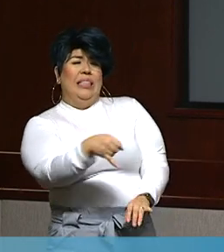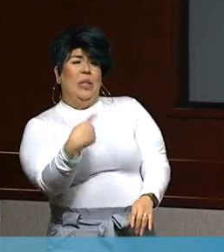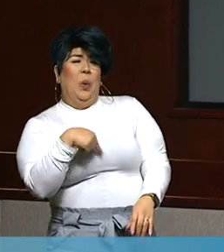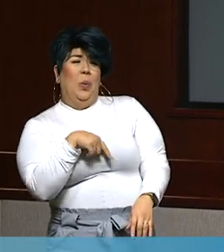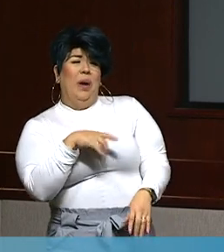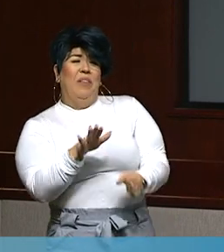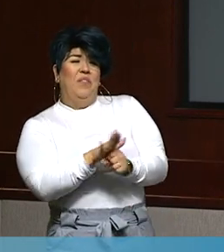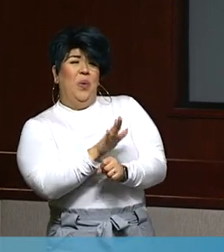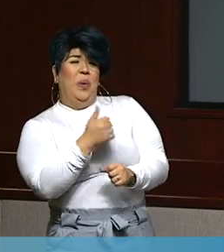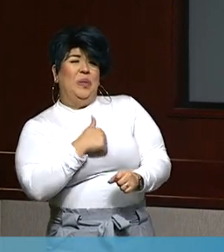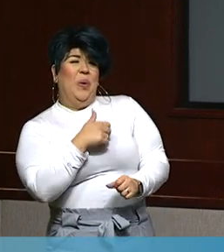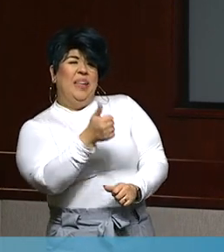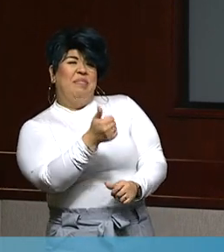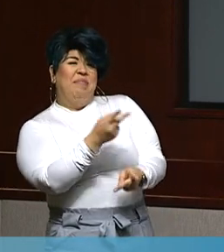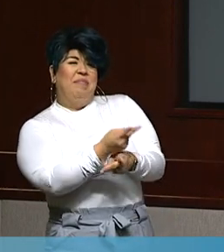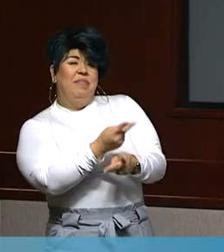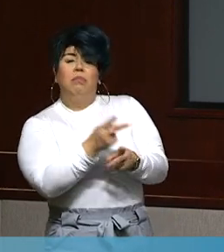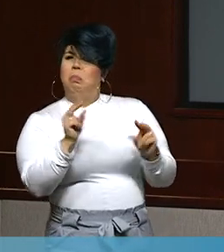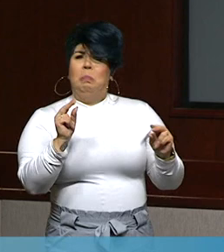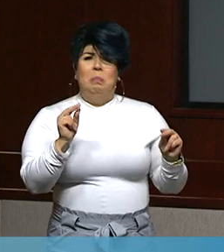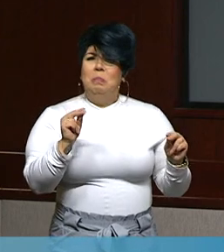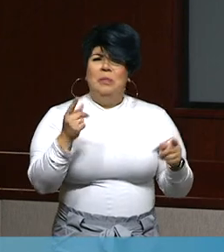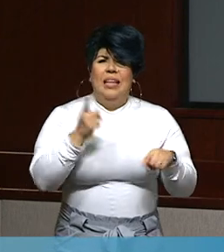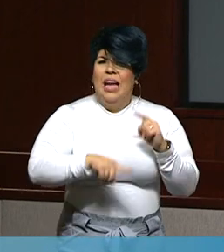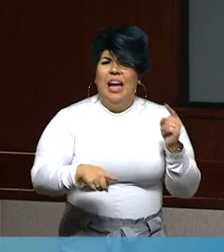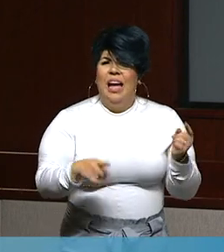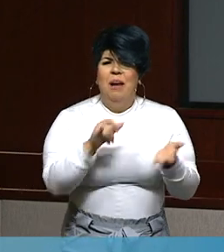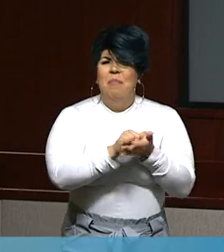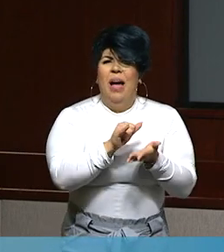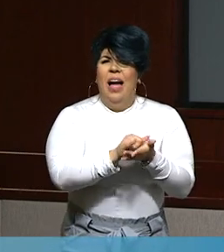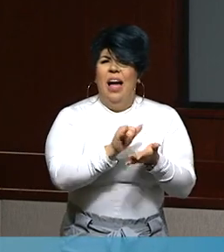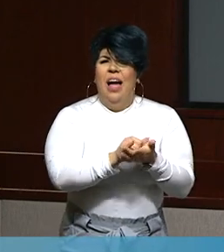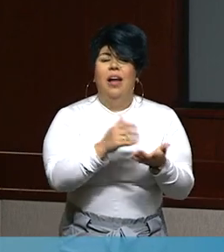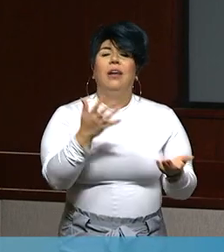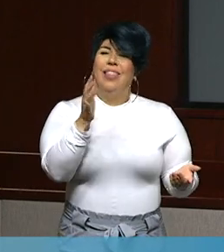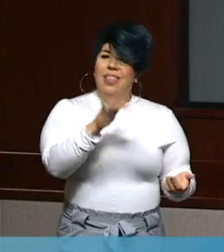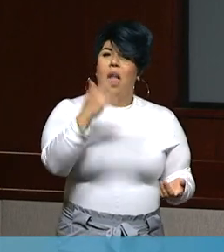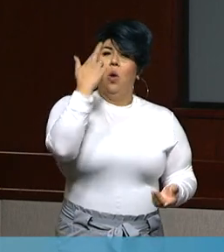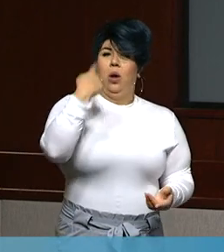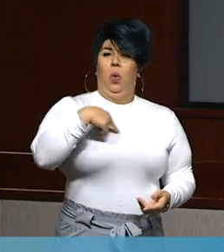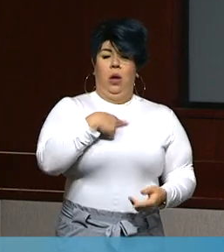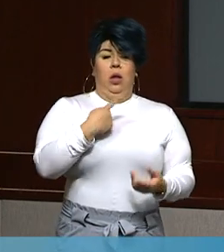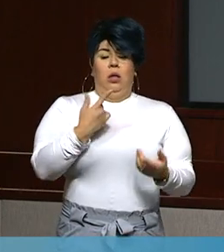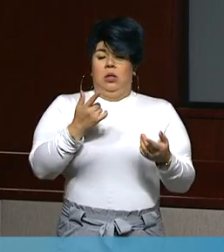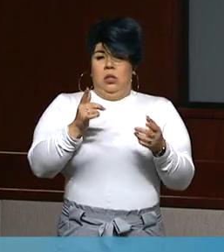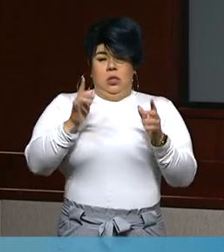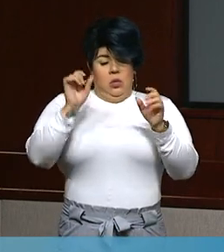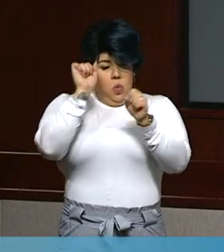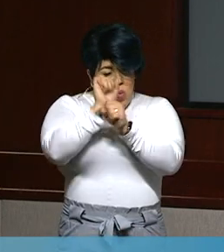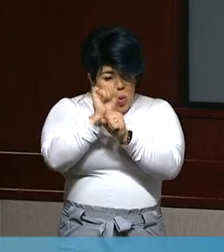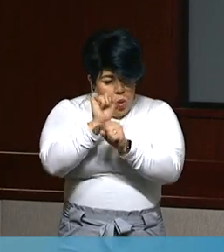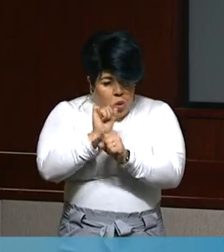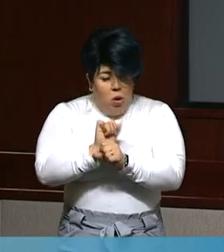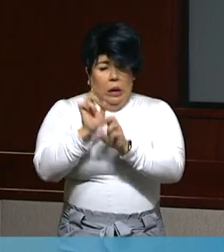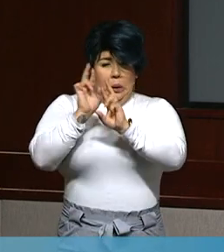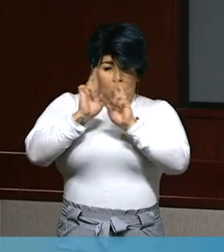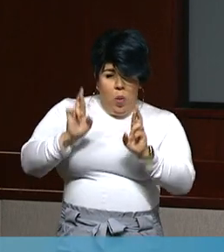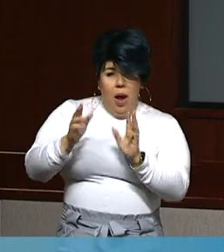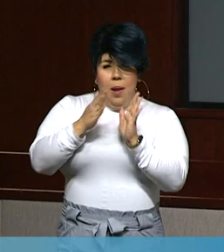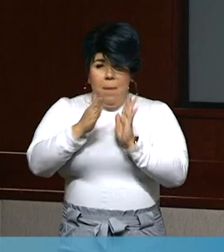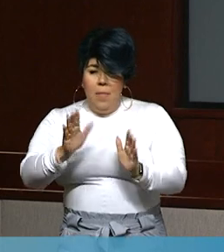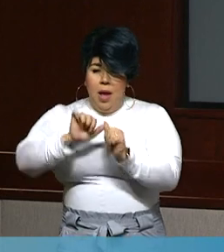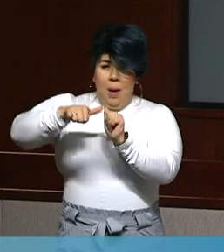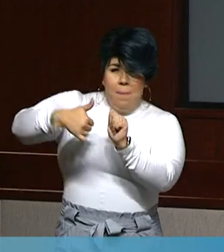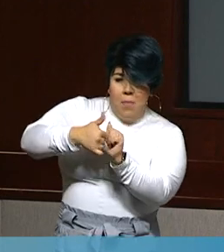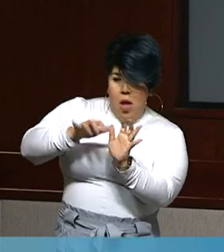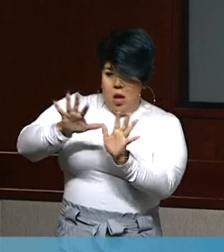be cavalier by any means. And so we work hard. We have plans. We have plenty of